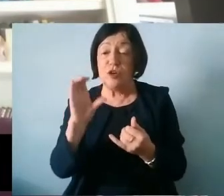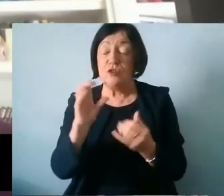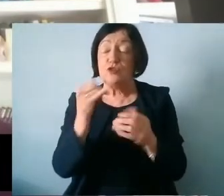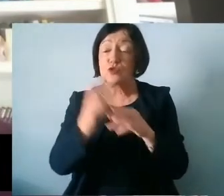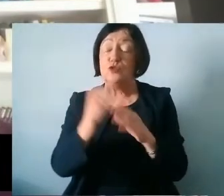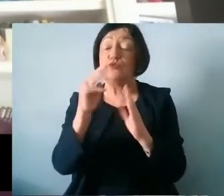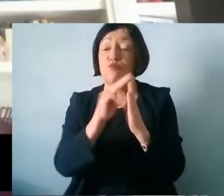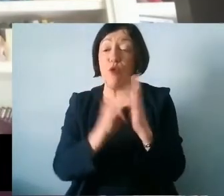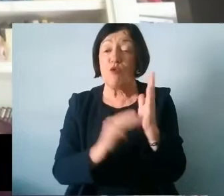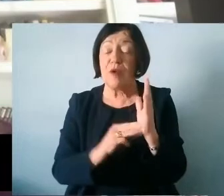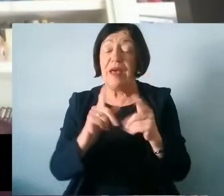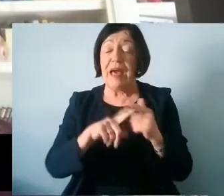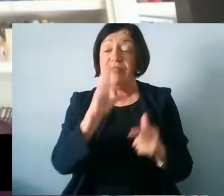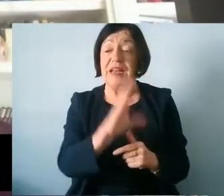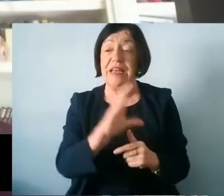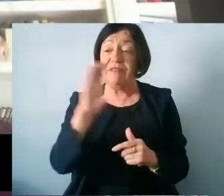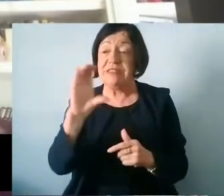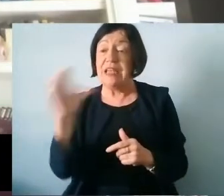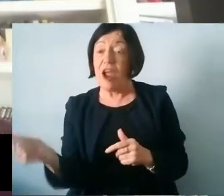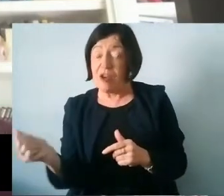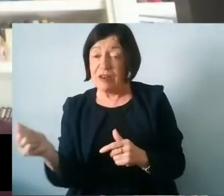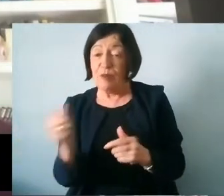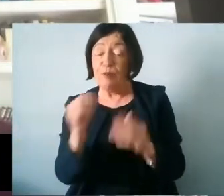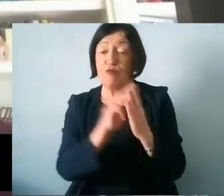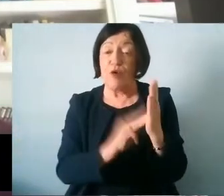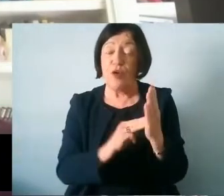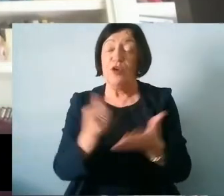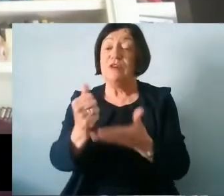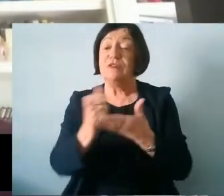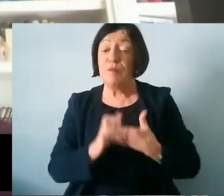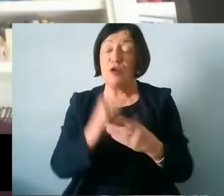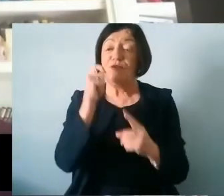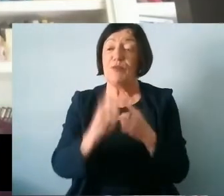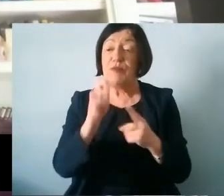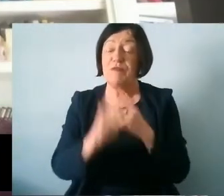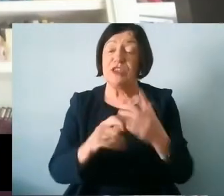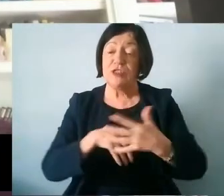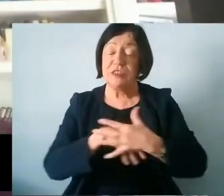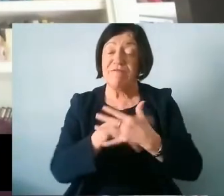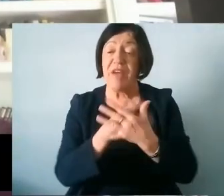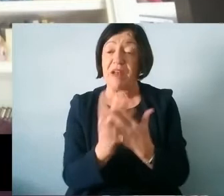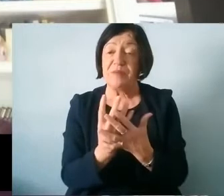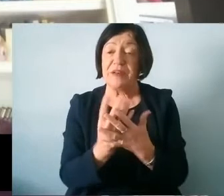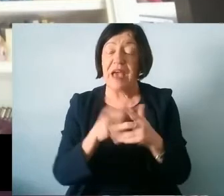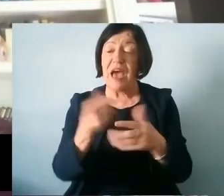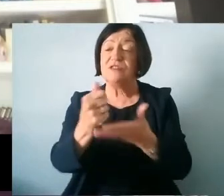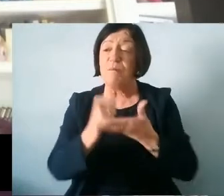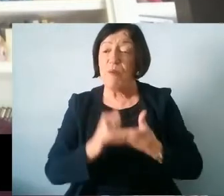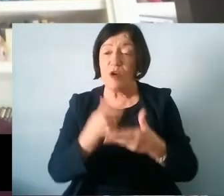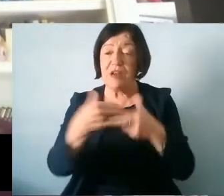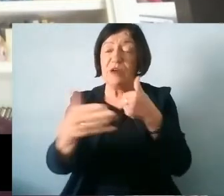and the Leaving Cert Applied program. Support for professional developments and the support of outside